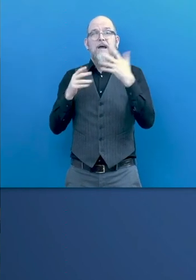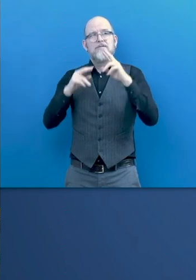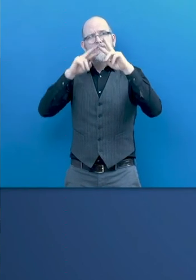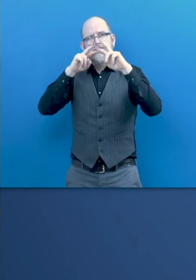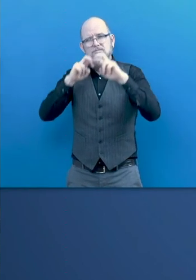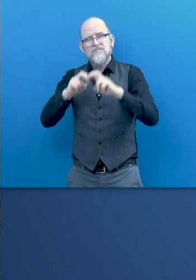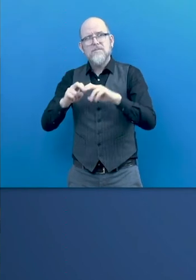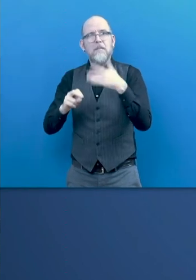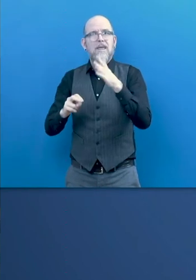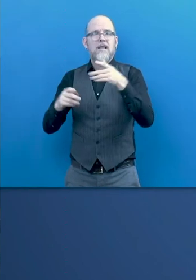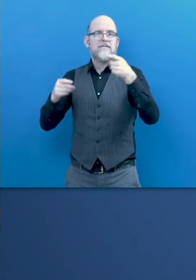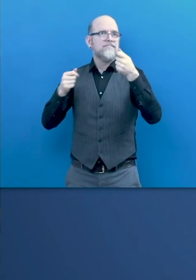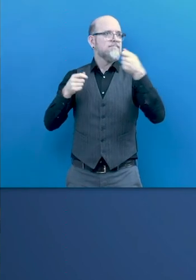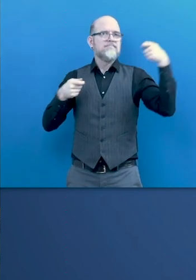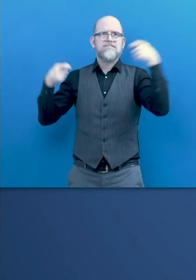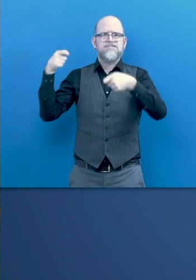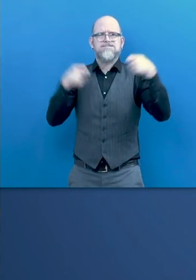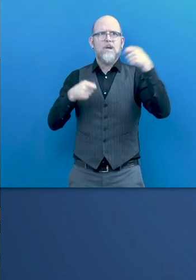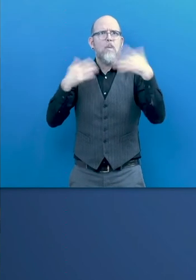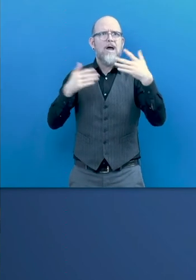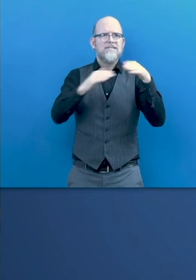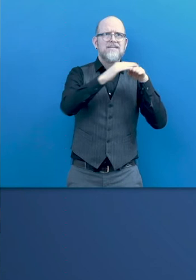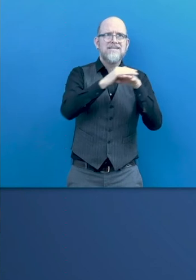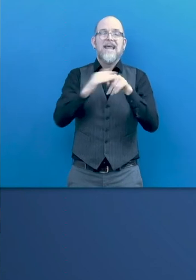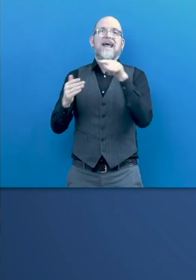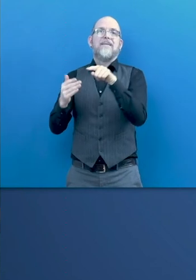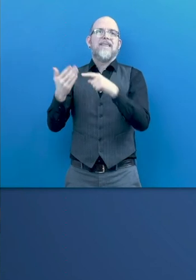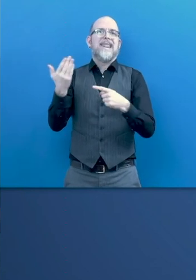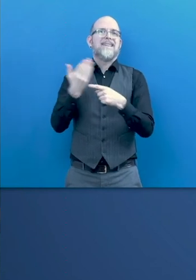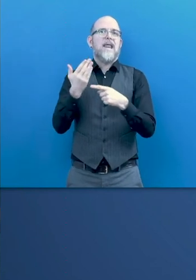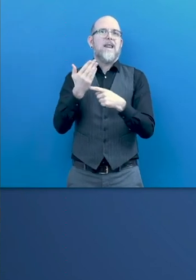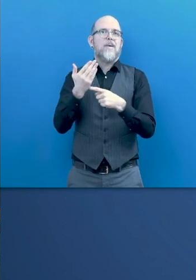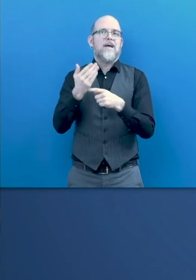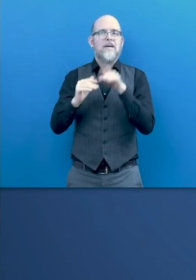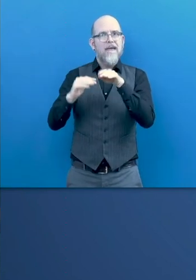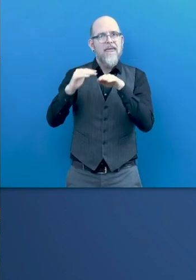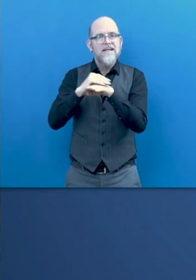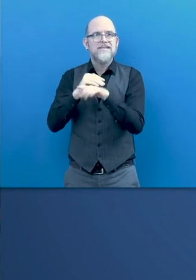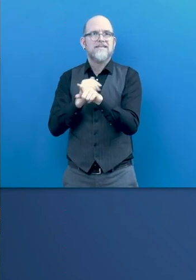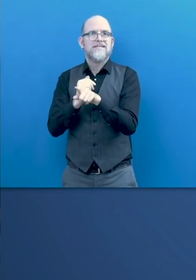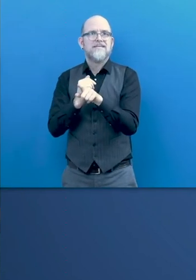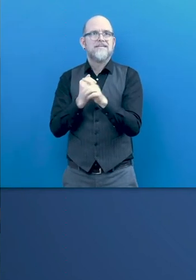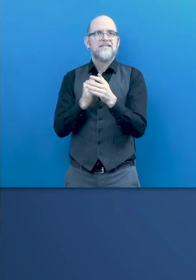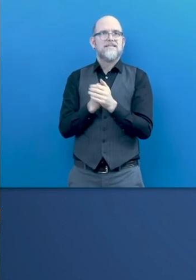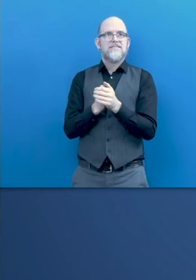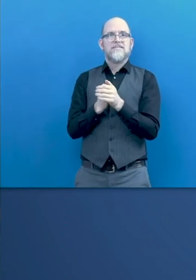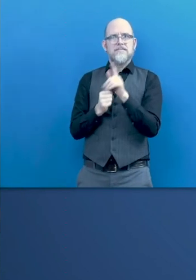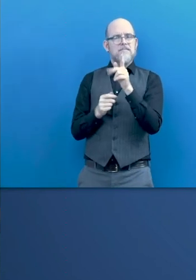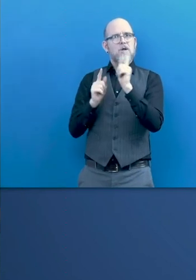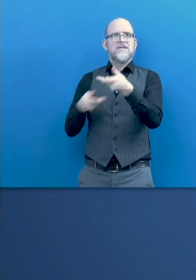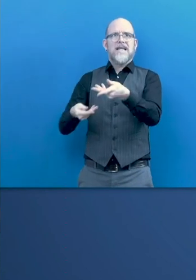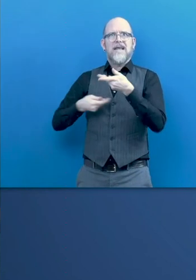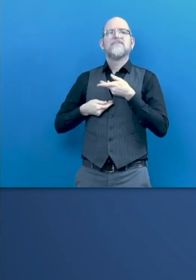in technology for all. Based in its projects on universal accessibility as a guarantee of usability